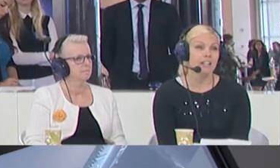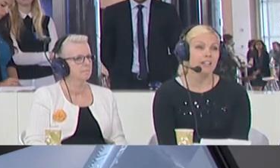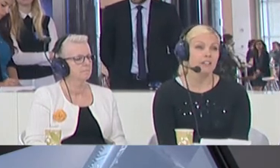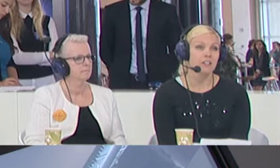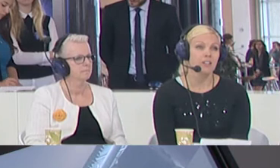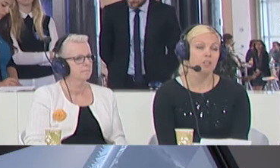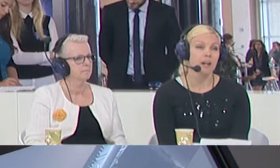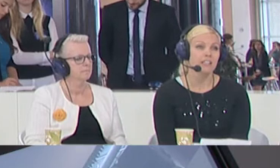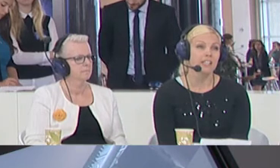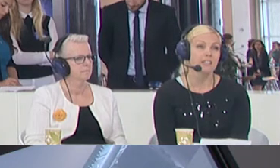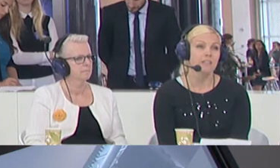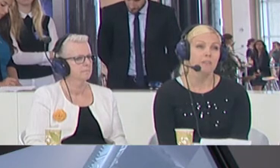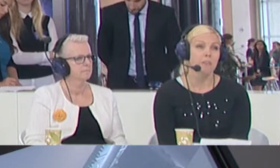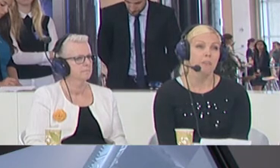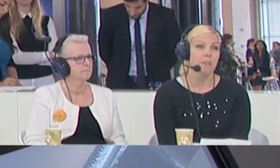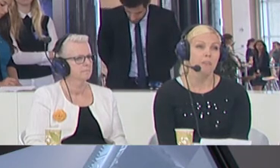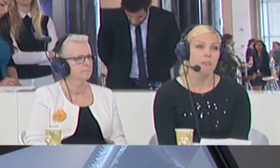weighted correctly.